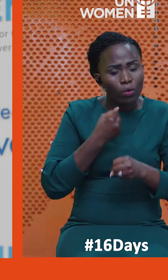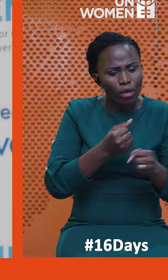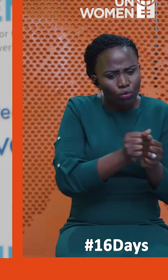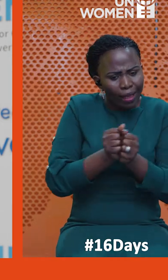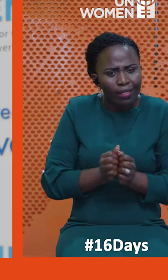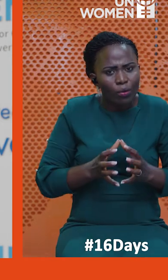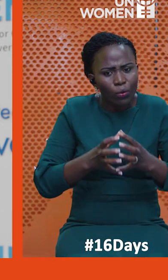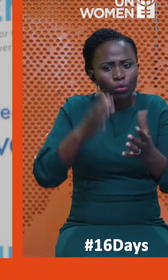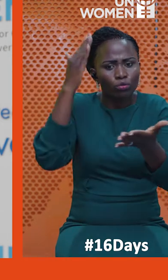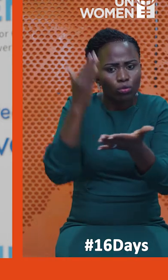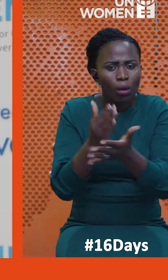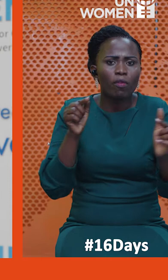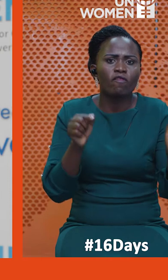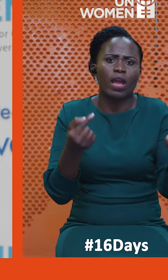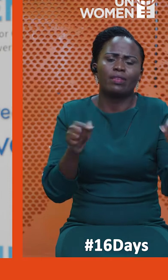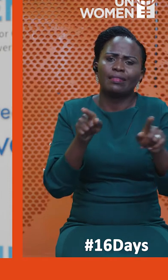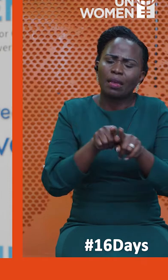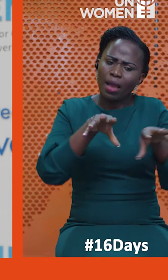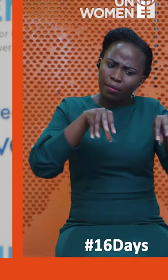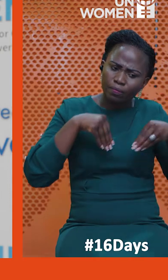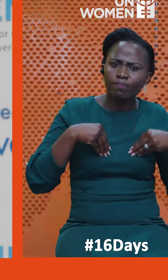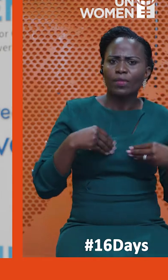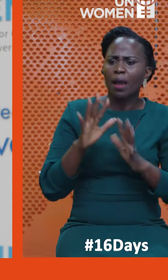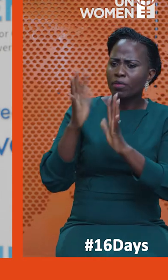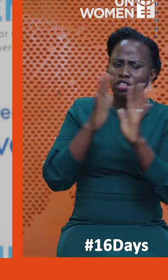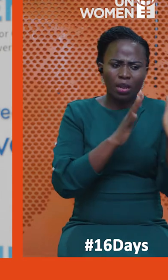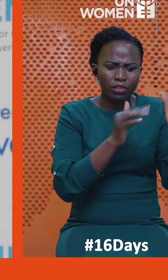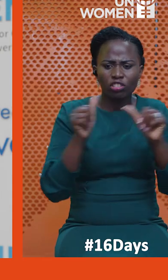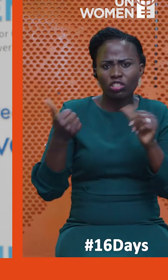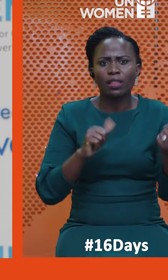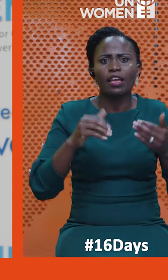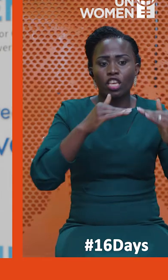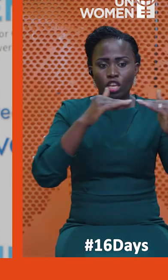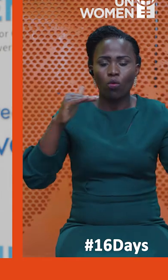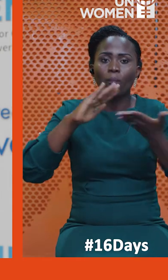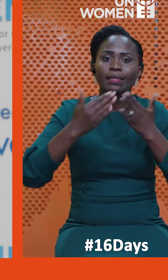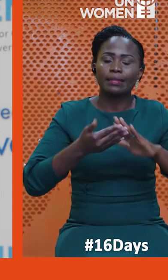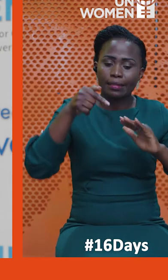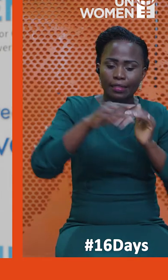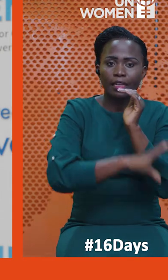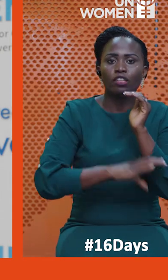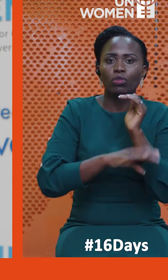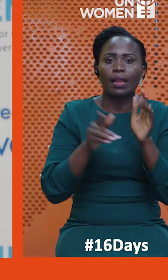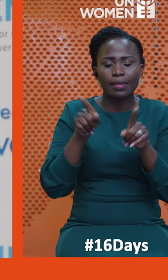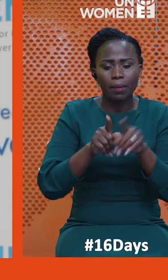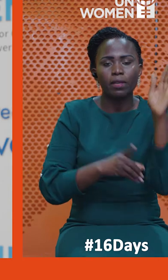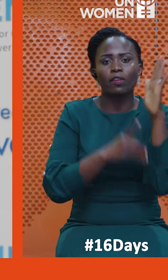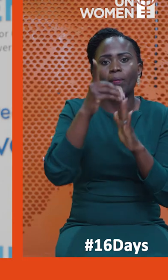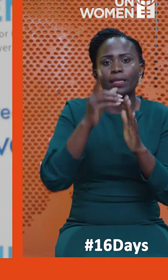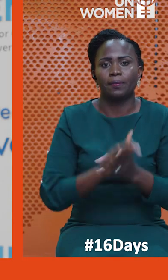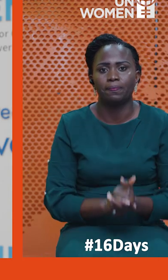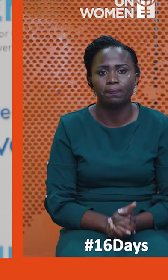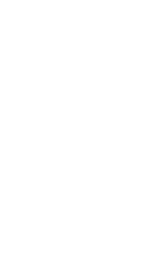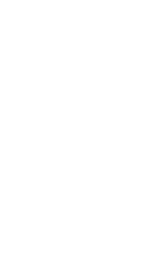let's move together and end this violence and appreciate one another as equal partners in our country and